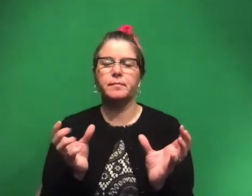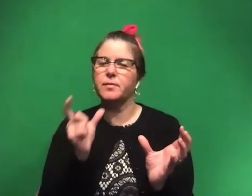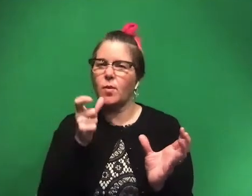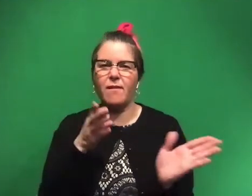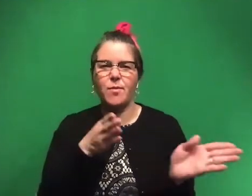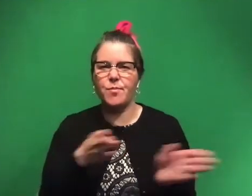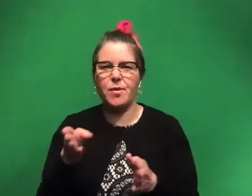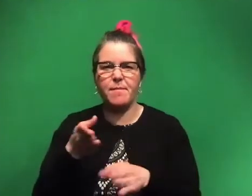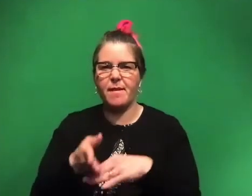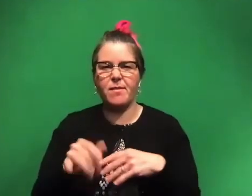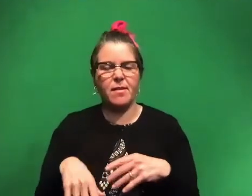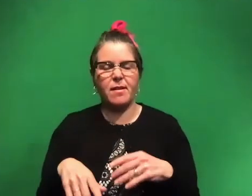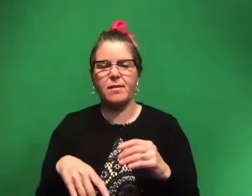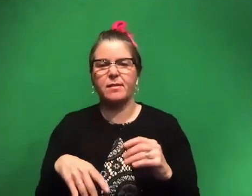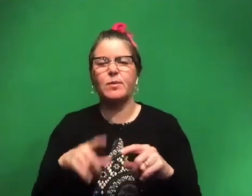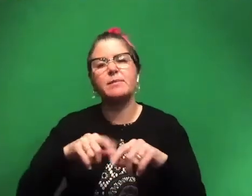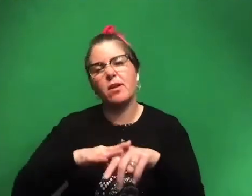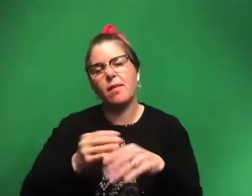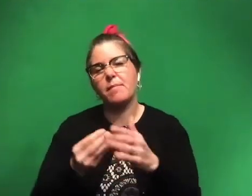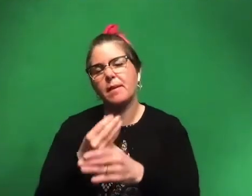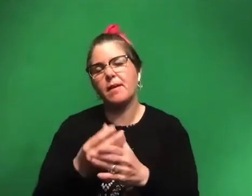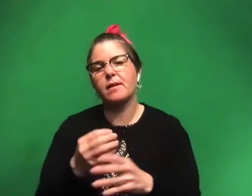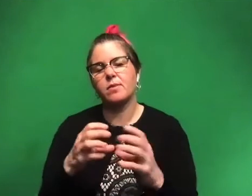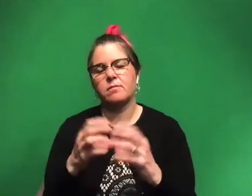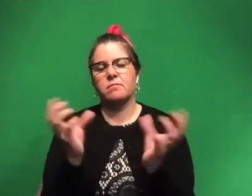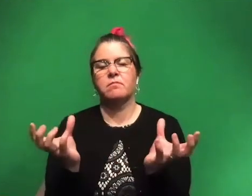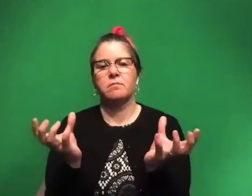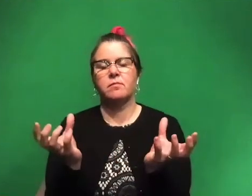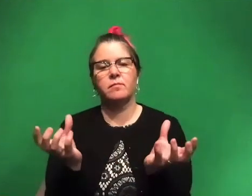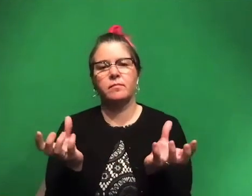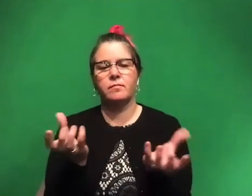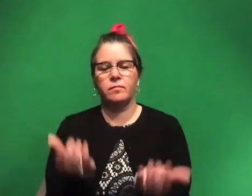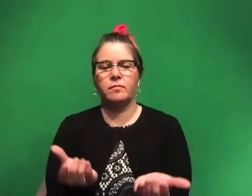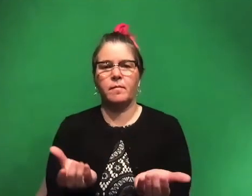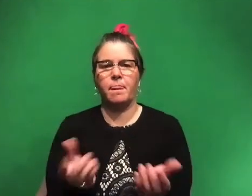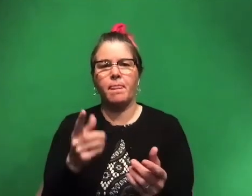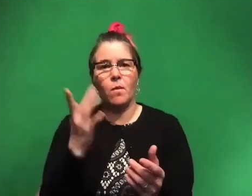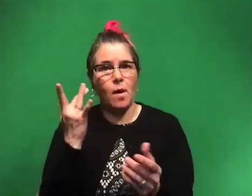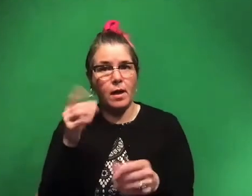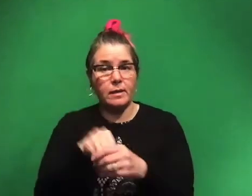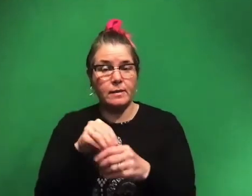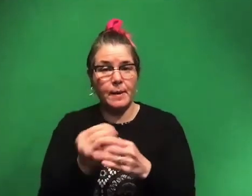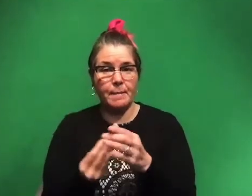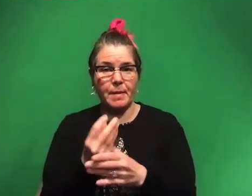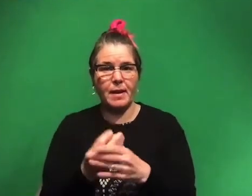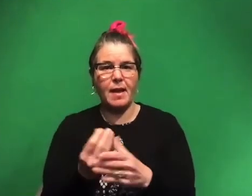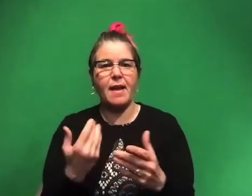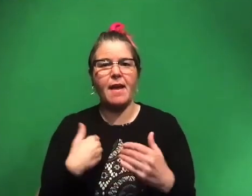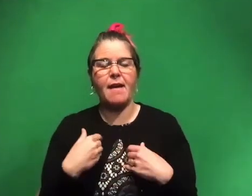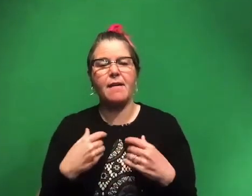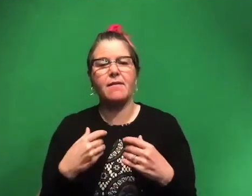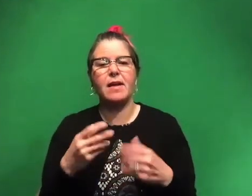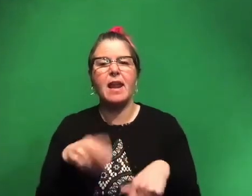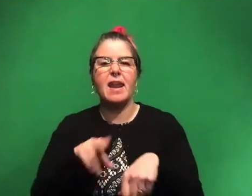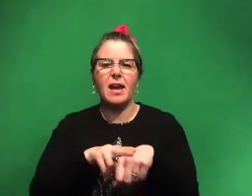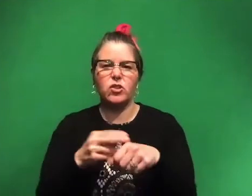that, I believe, depending on the plant, but it separates and opens because the plant inside provides kind of a separate, a natural